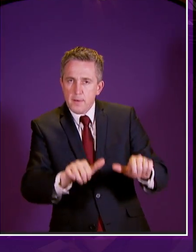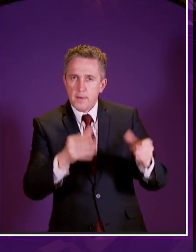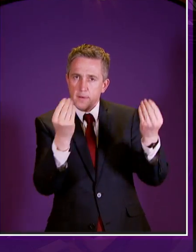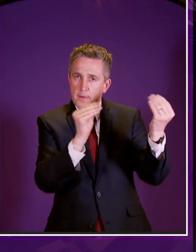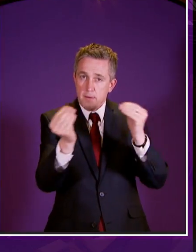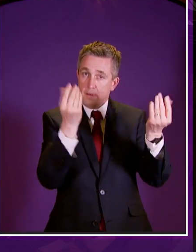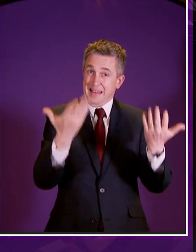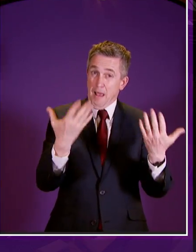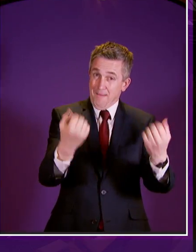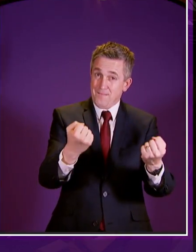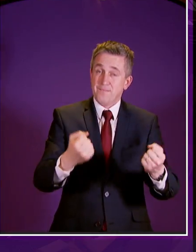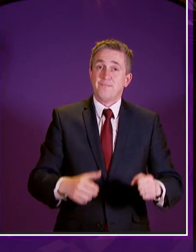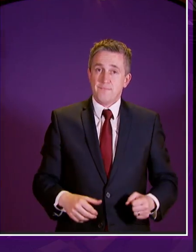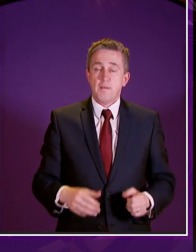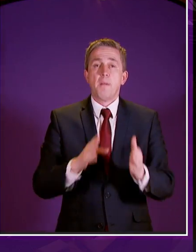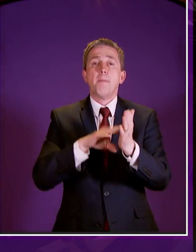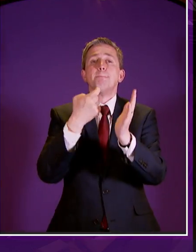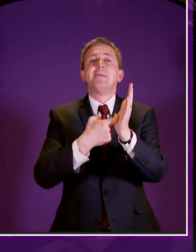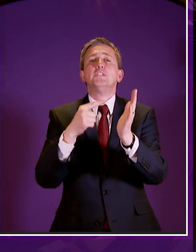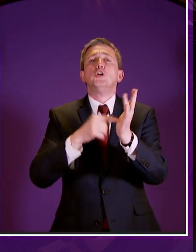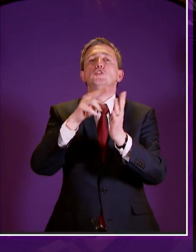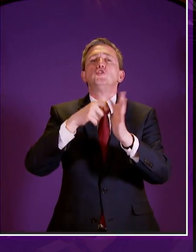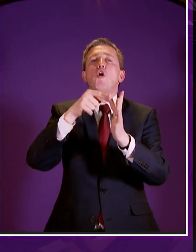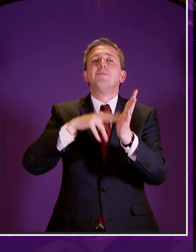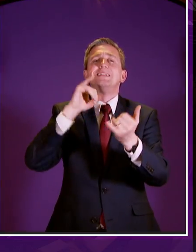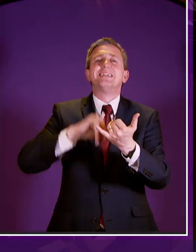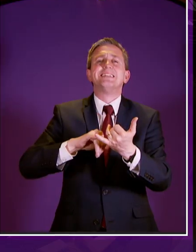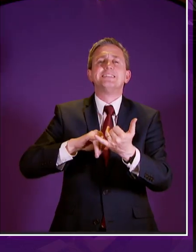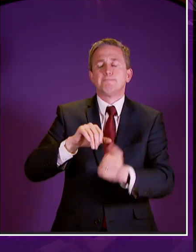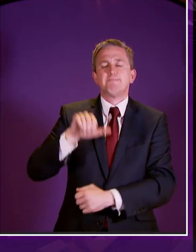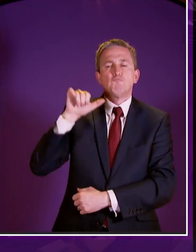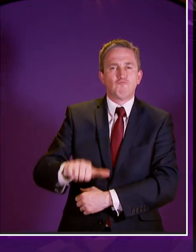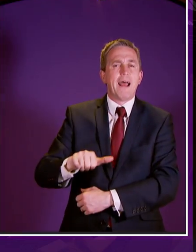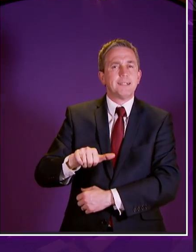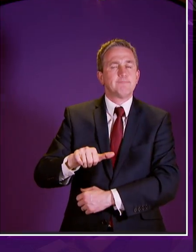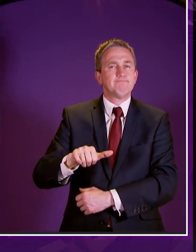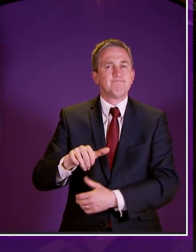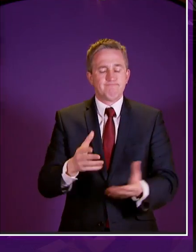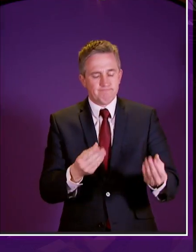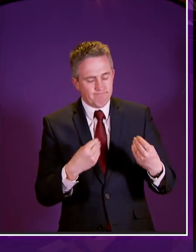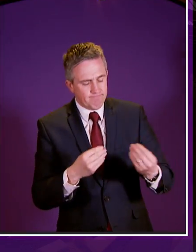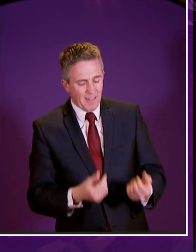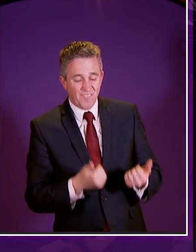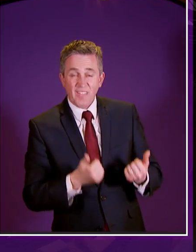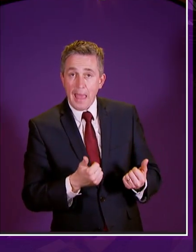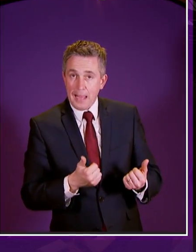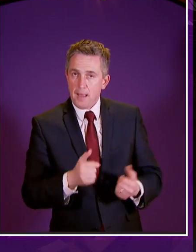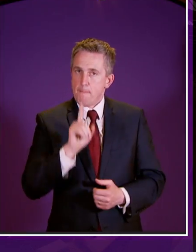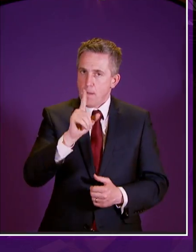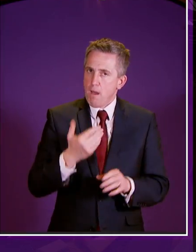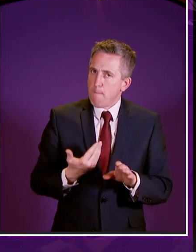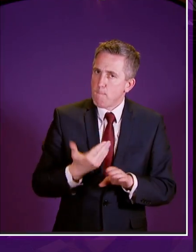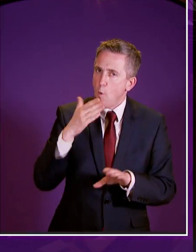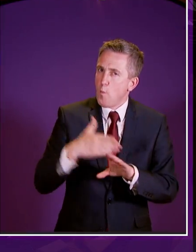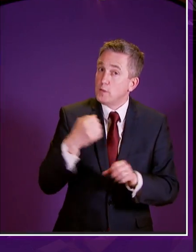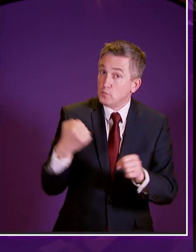committee but mr tomkins is right as others have said there is indeed much more work for us to